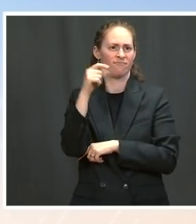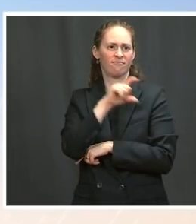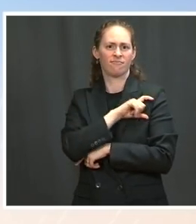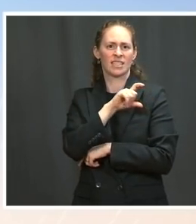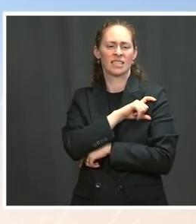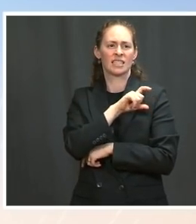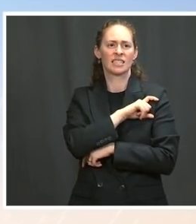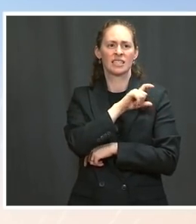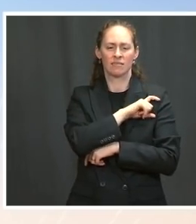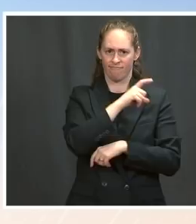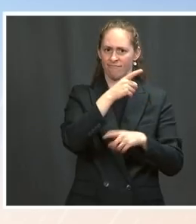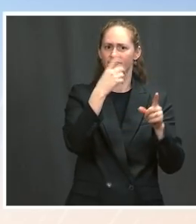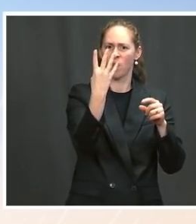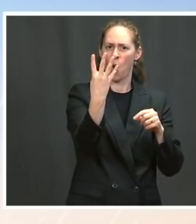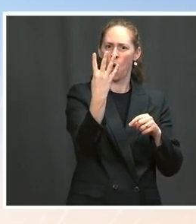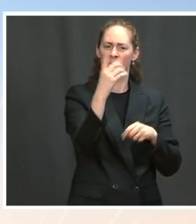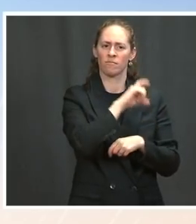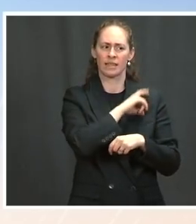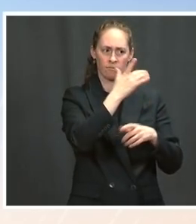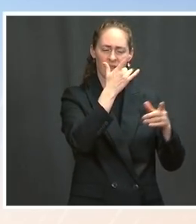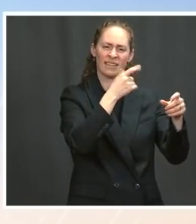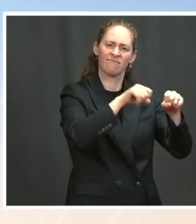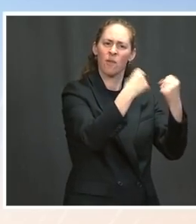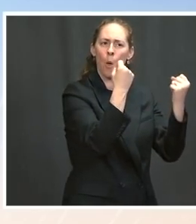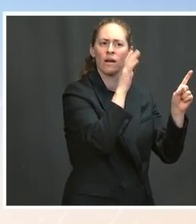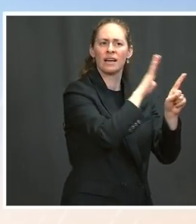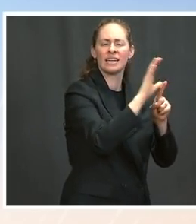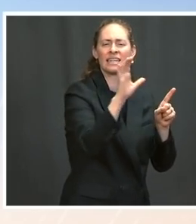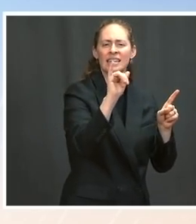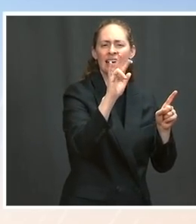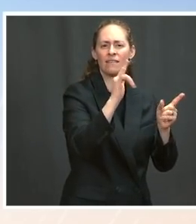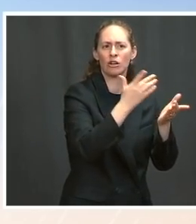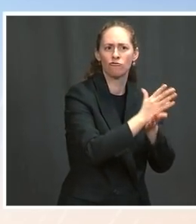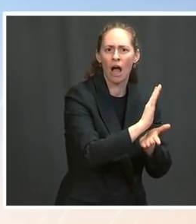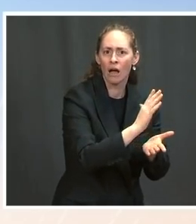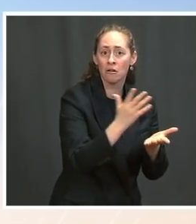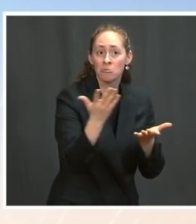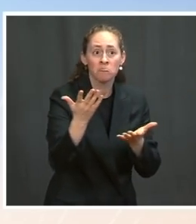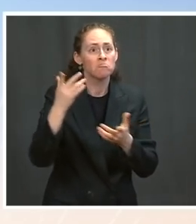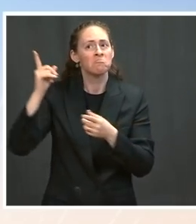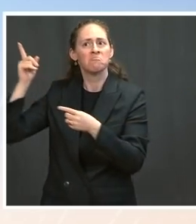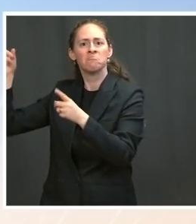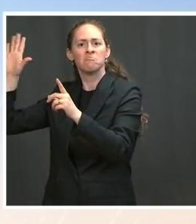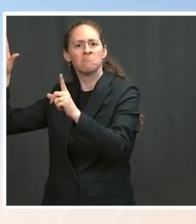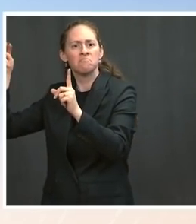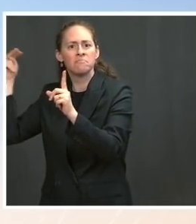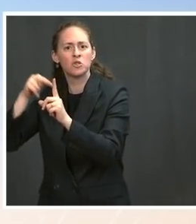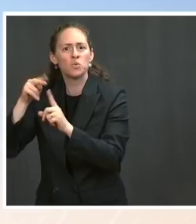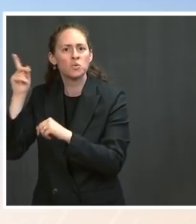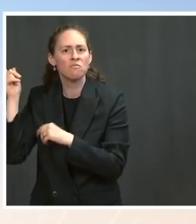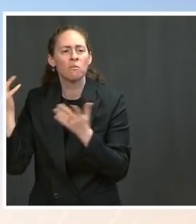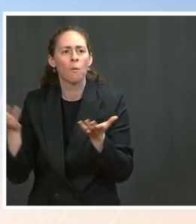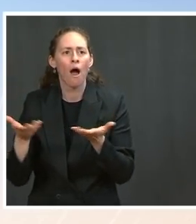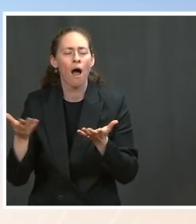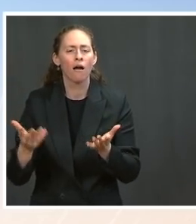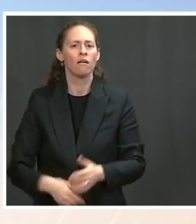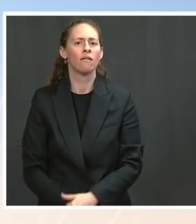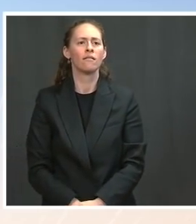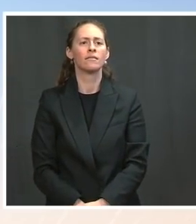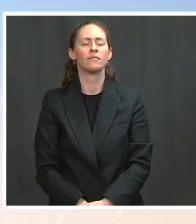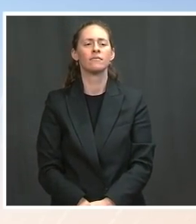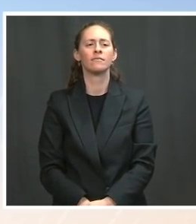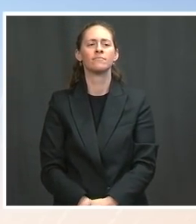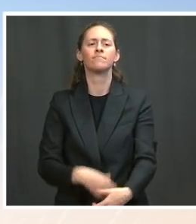we have seen the reports and we have are watching any follow up closely, but we don't have any specific